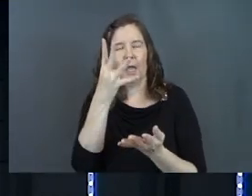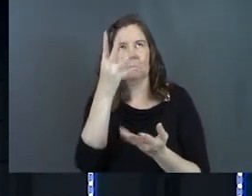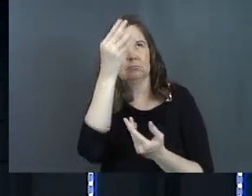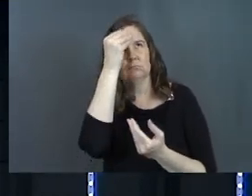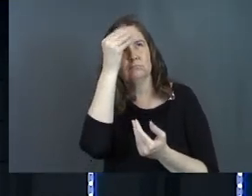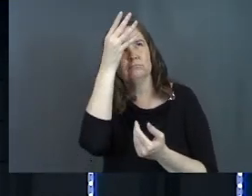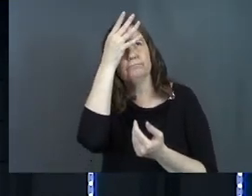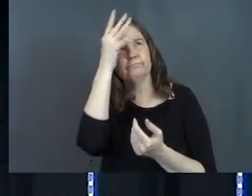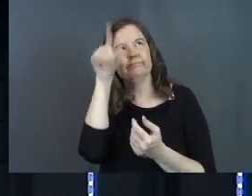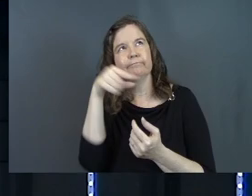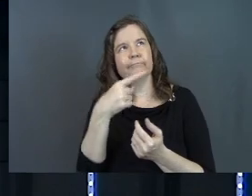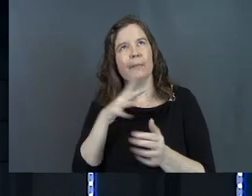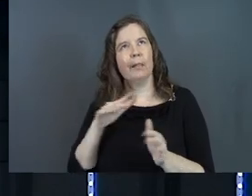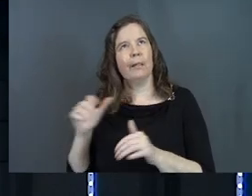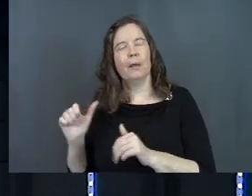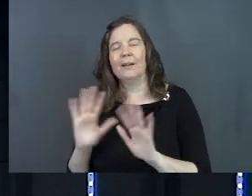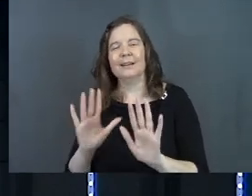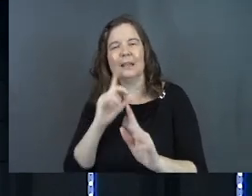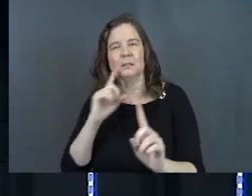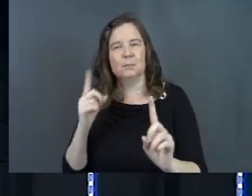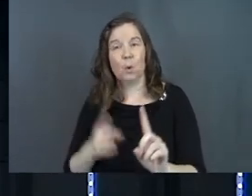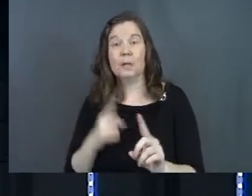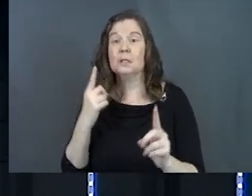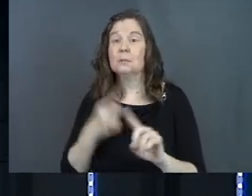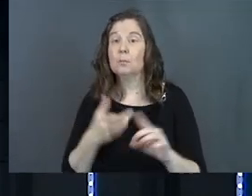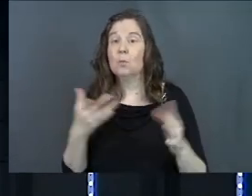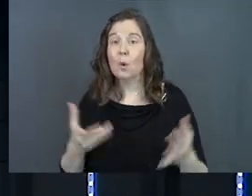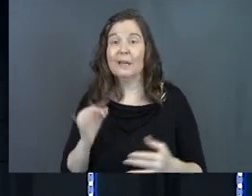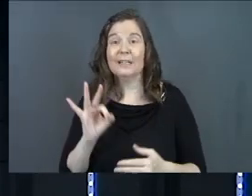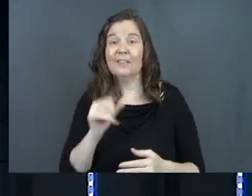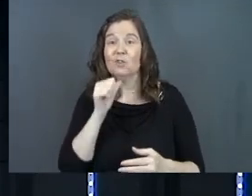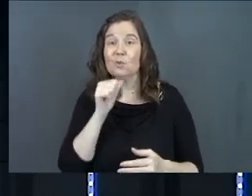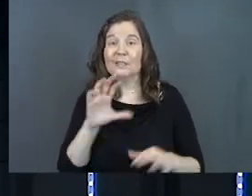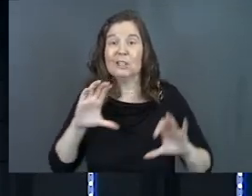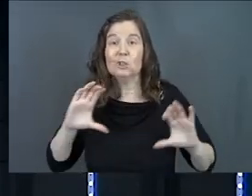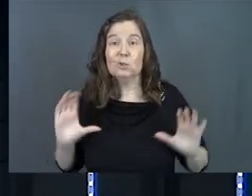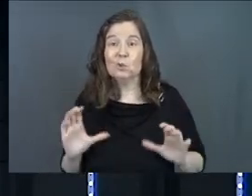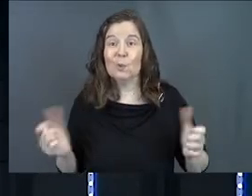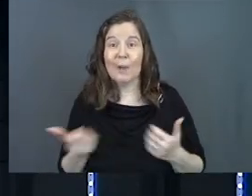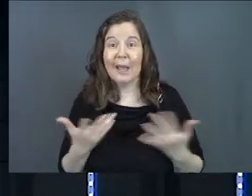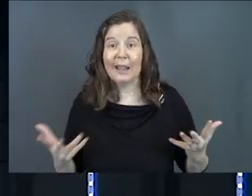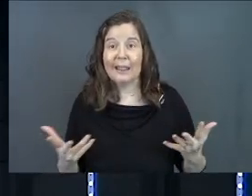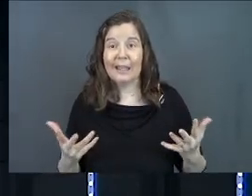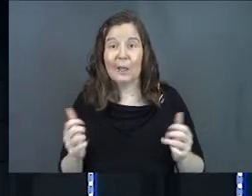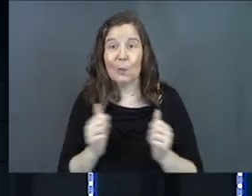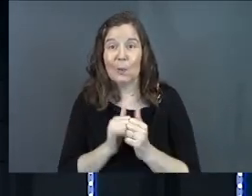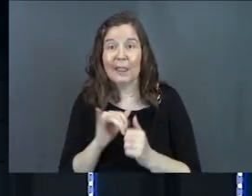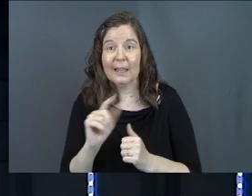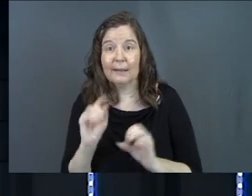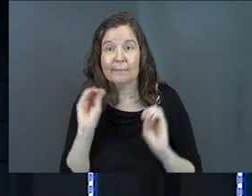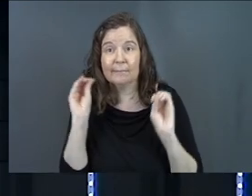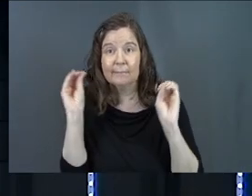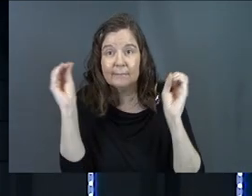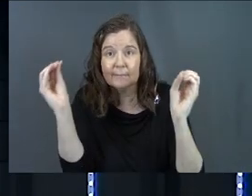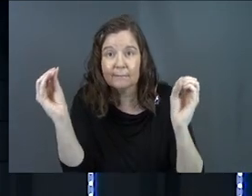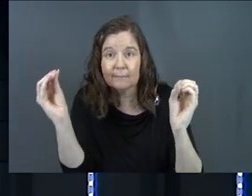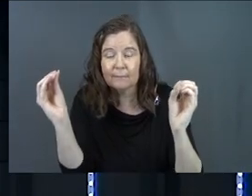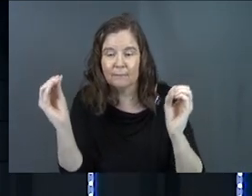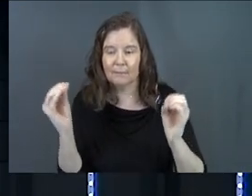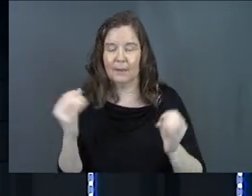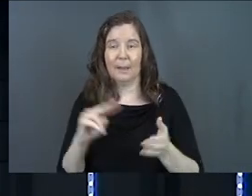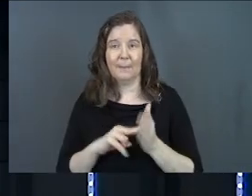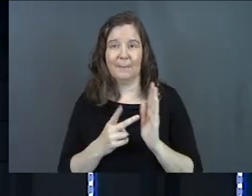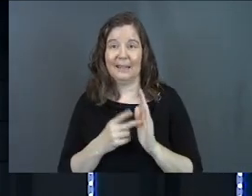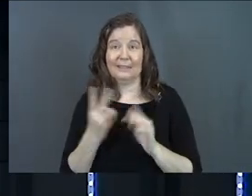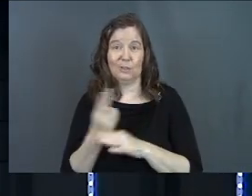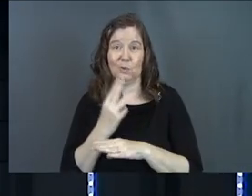walk away and forget the information? No, that's not his point. His point is if you didn't do anything about it, it